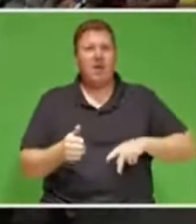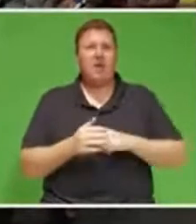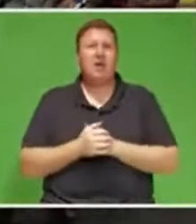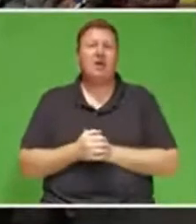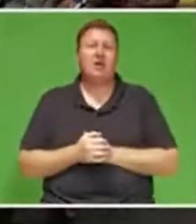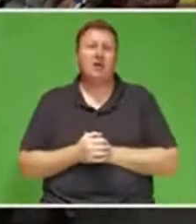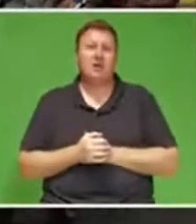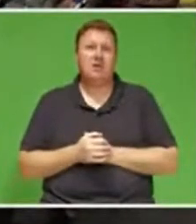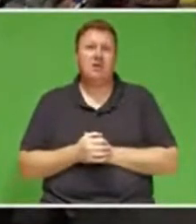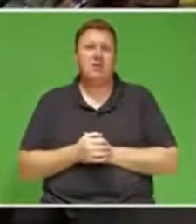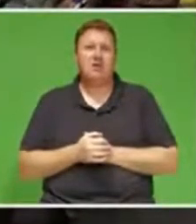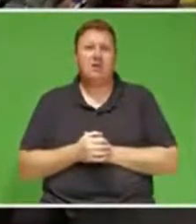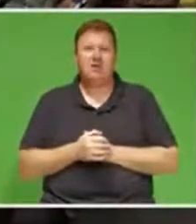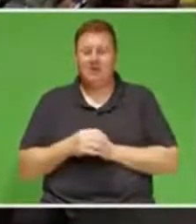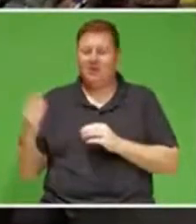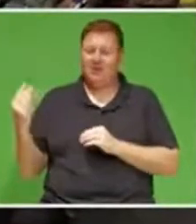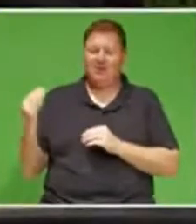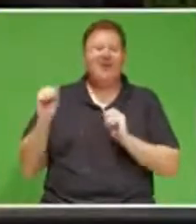Yes, I am sure.